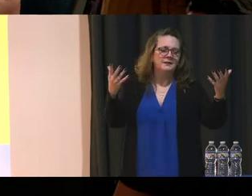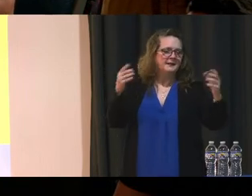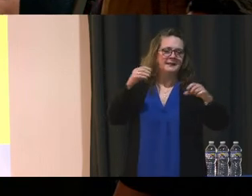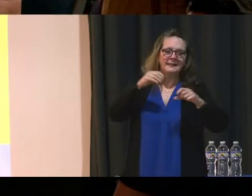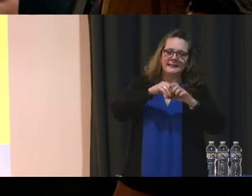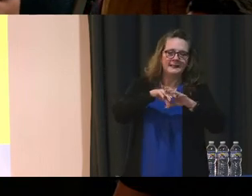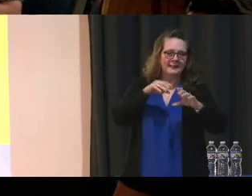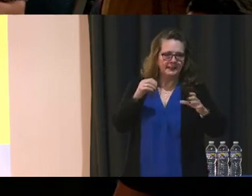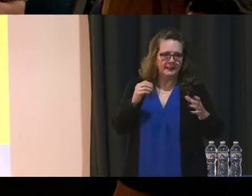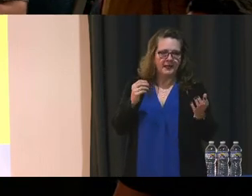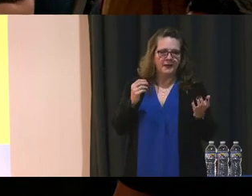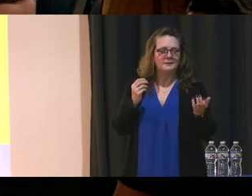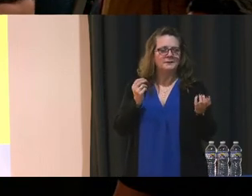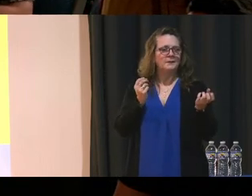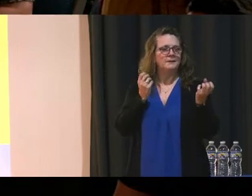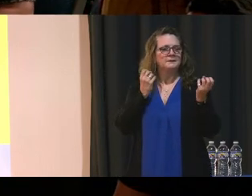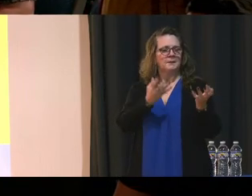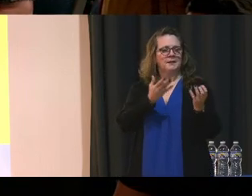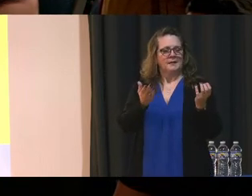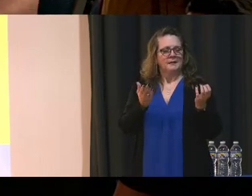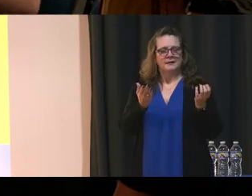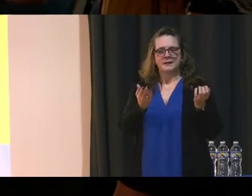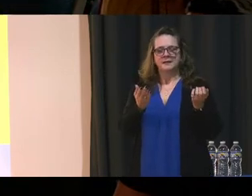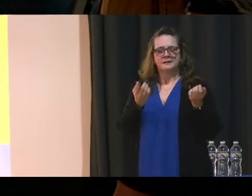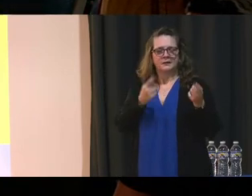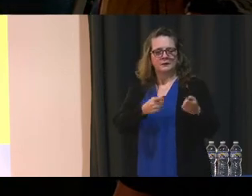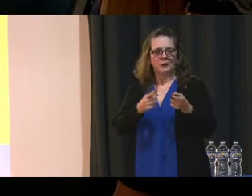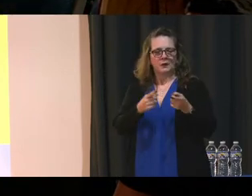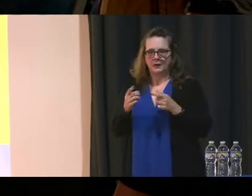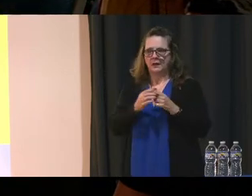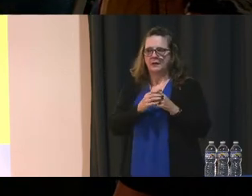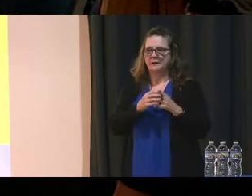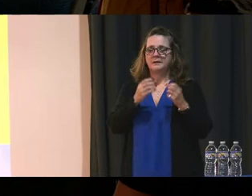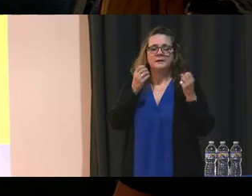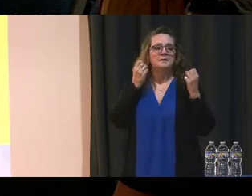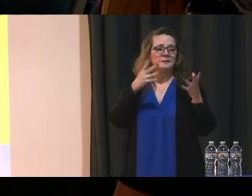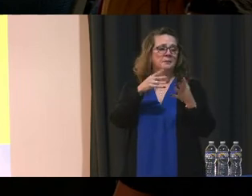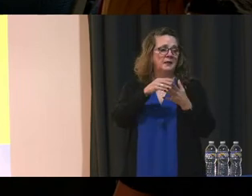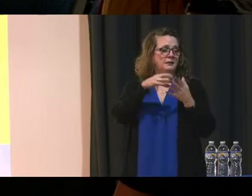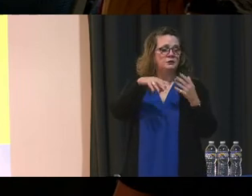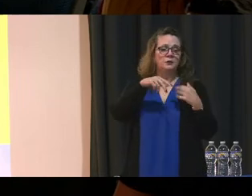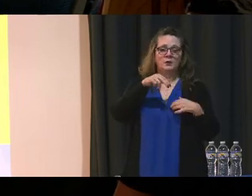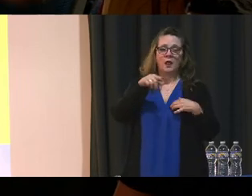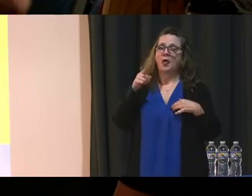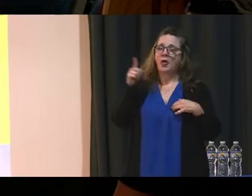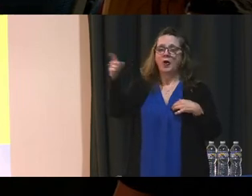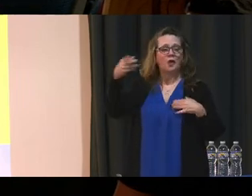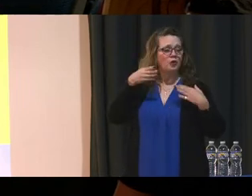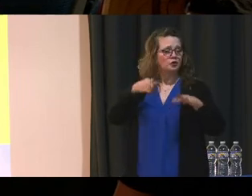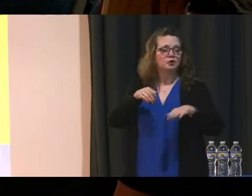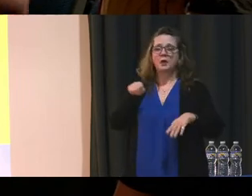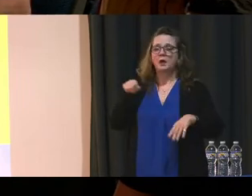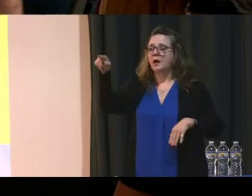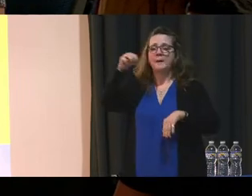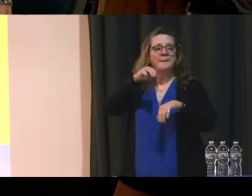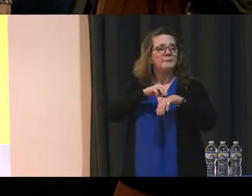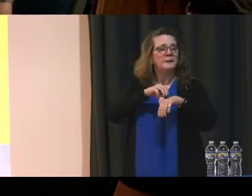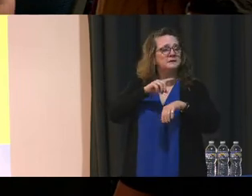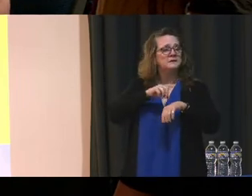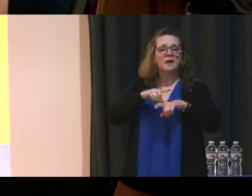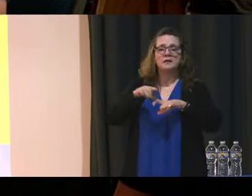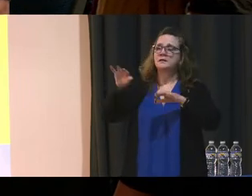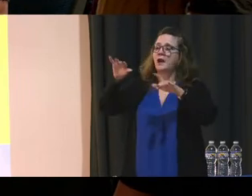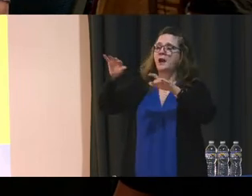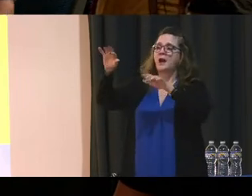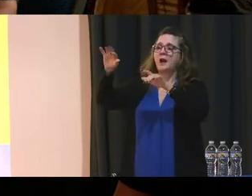So, there's a lot of things that needs to be done in this school. A lot of students walk down the street, go to the McDonald's, losing their time out there,